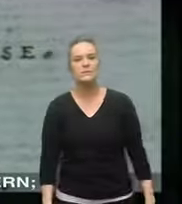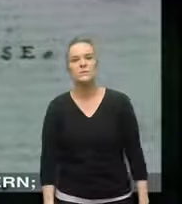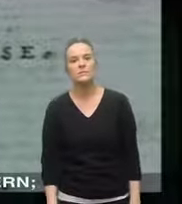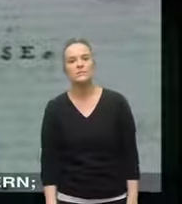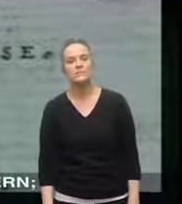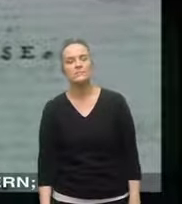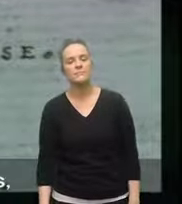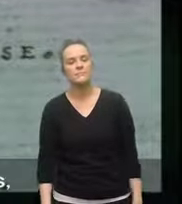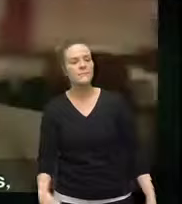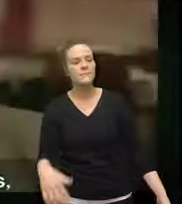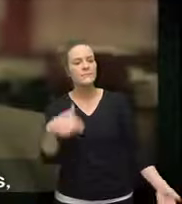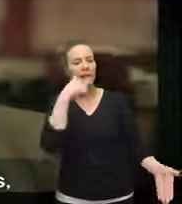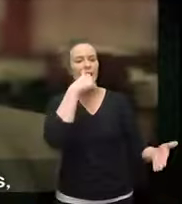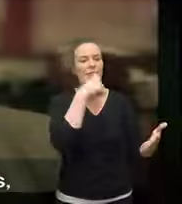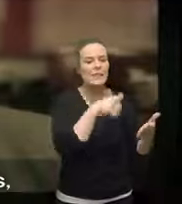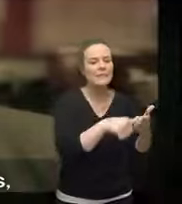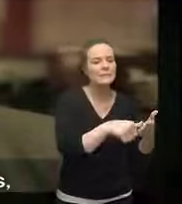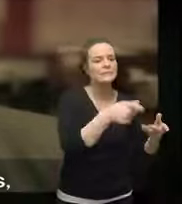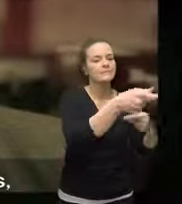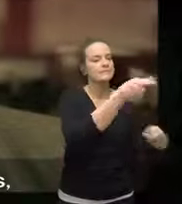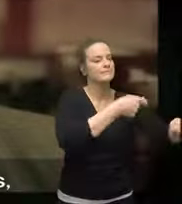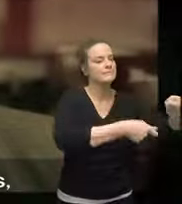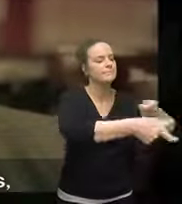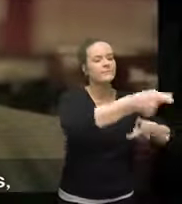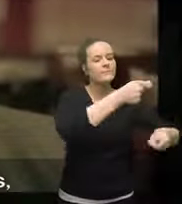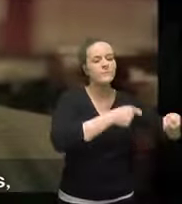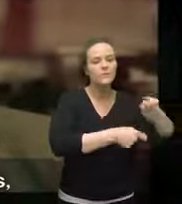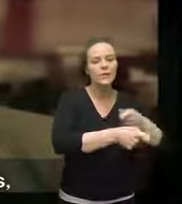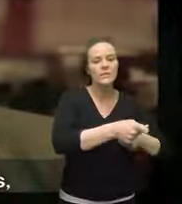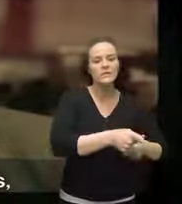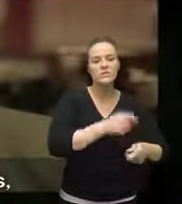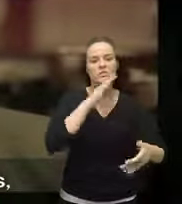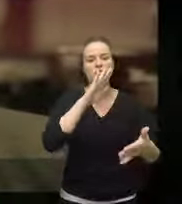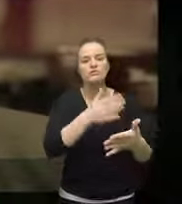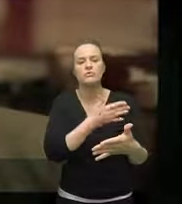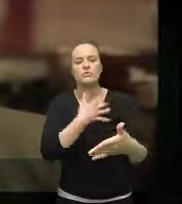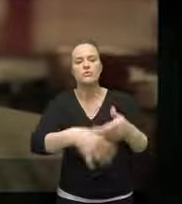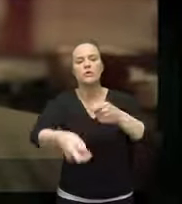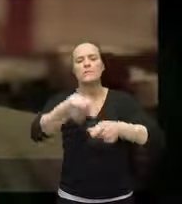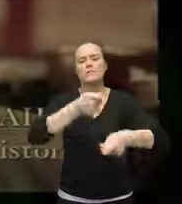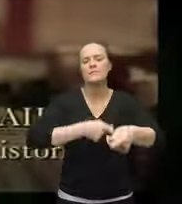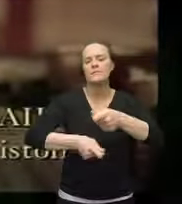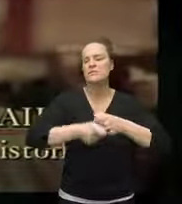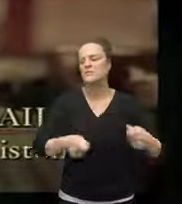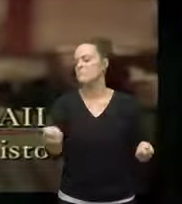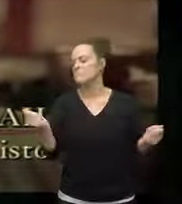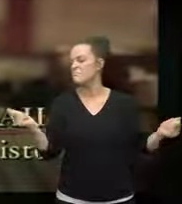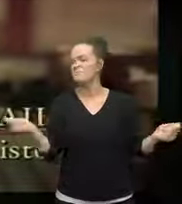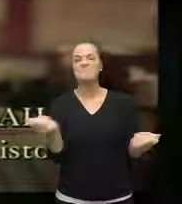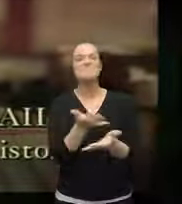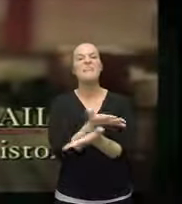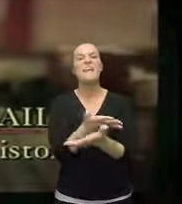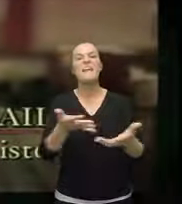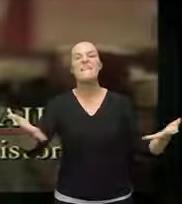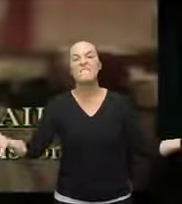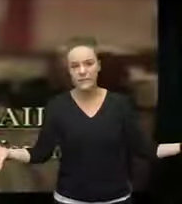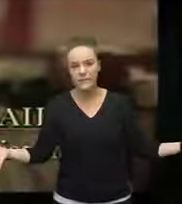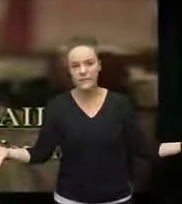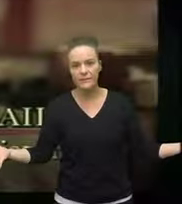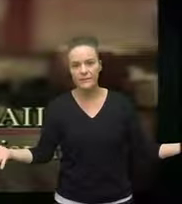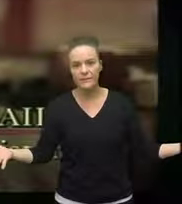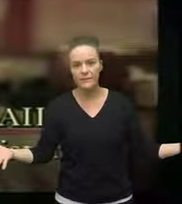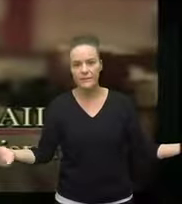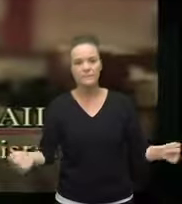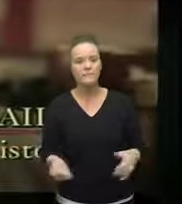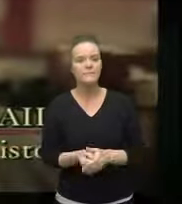of public concern writing and exchanges of letters, pamphlets, broadsides,